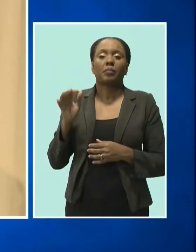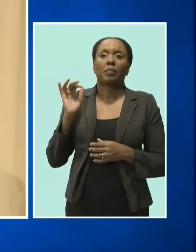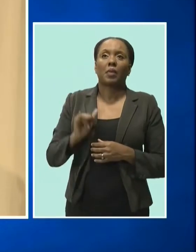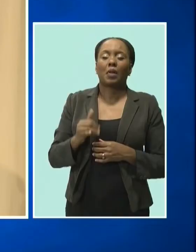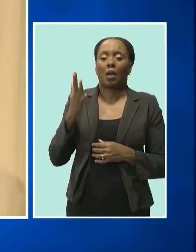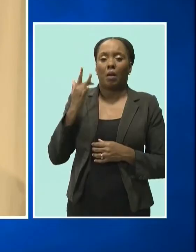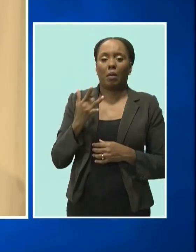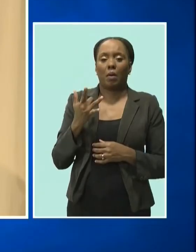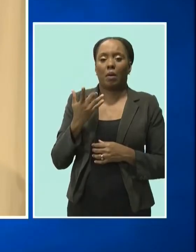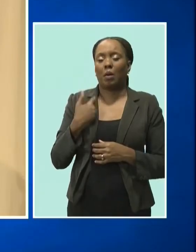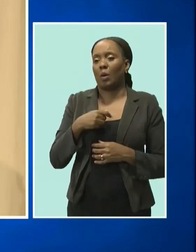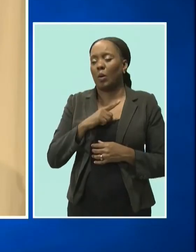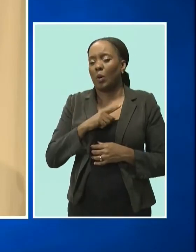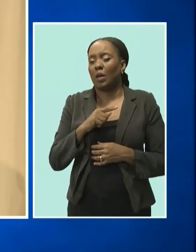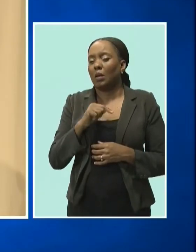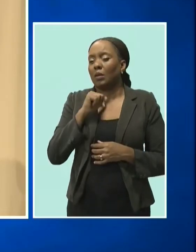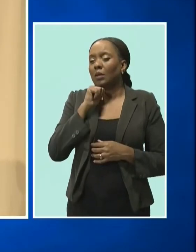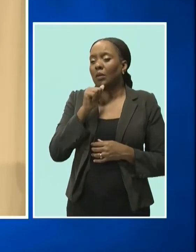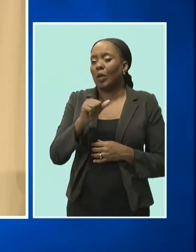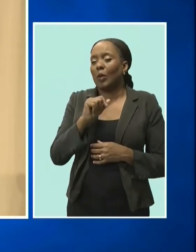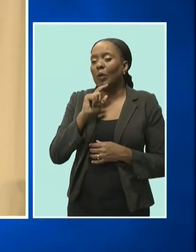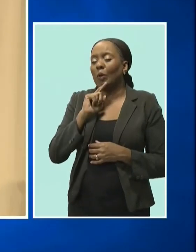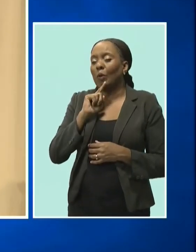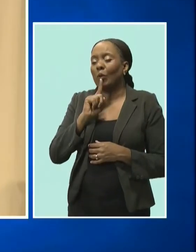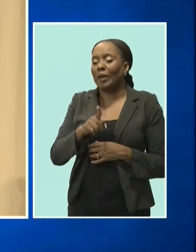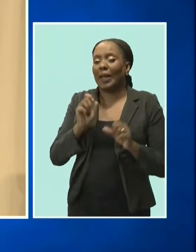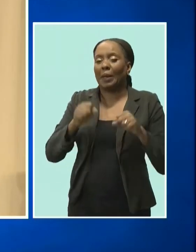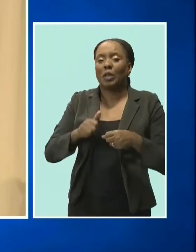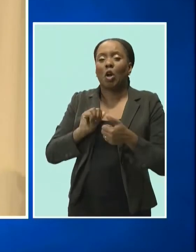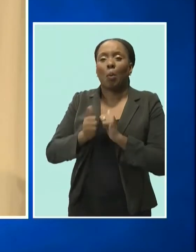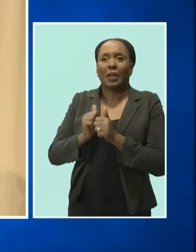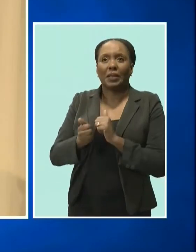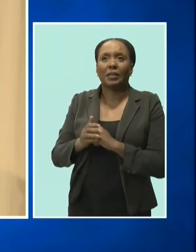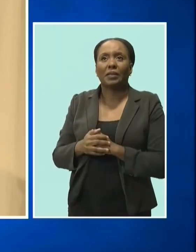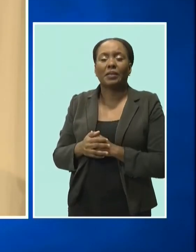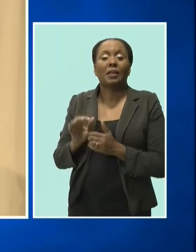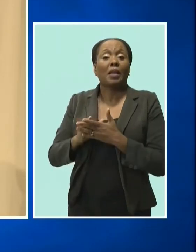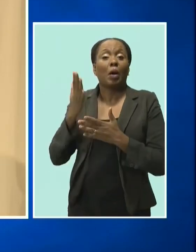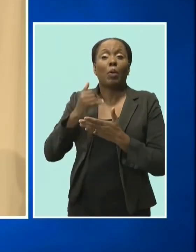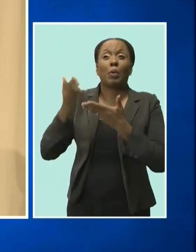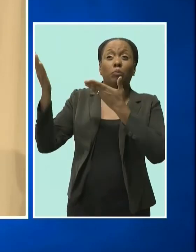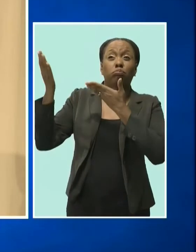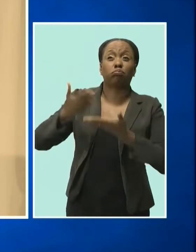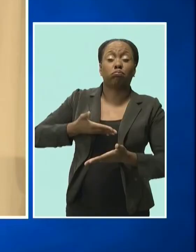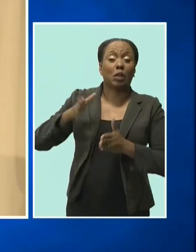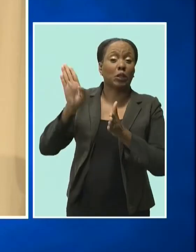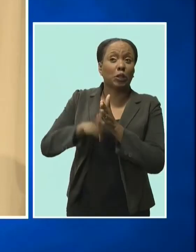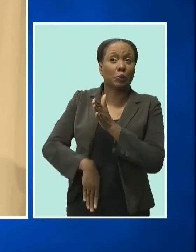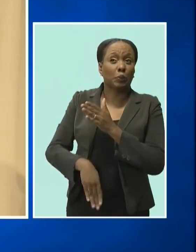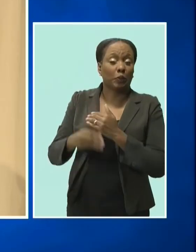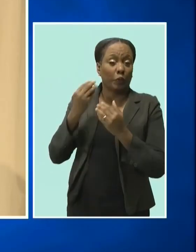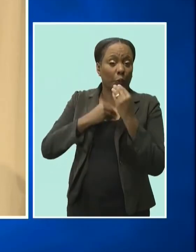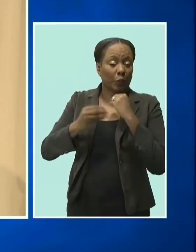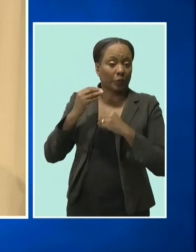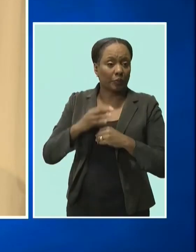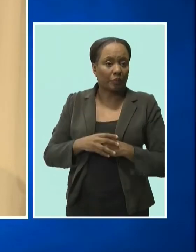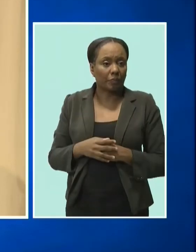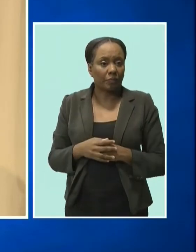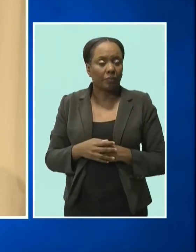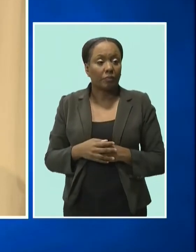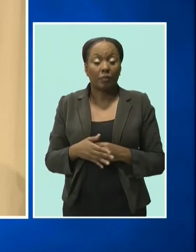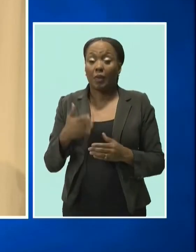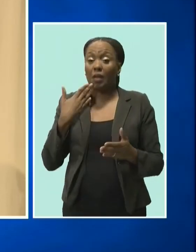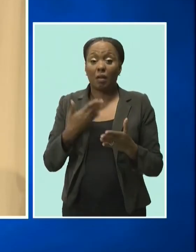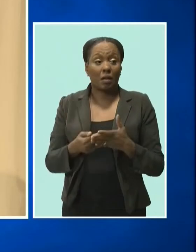able to compete. And then we began importing cheap food. And it's good that people could import